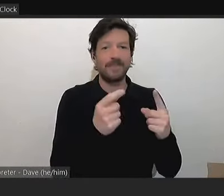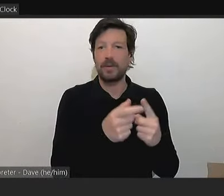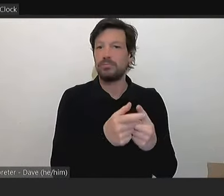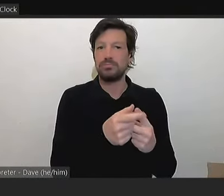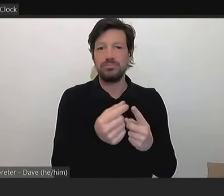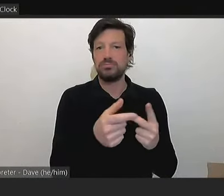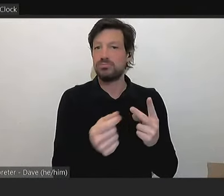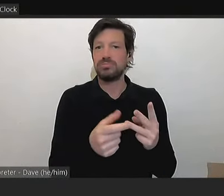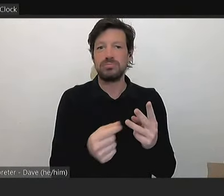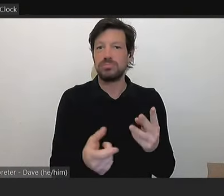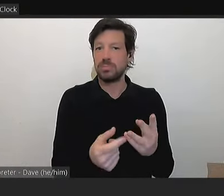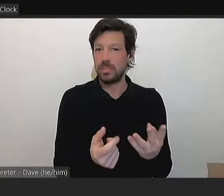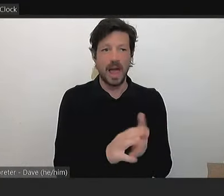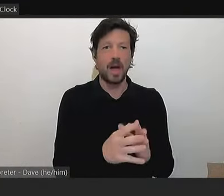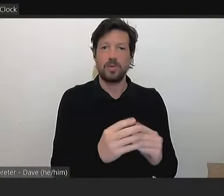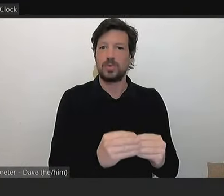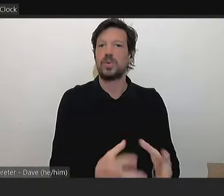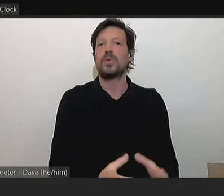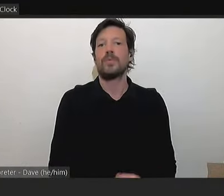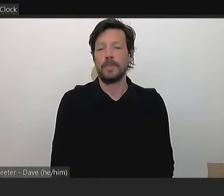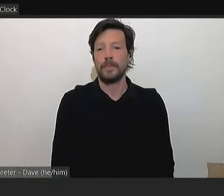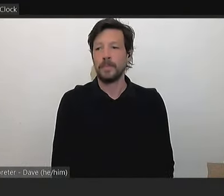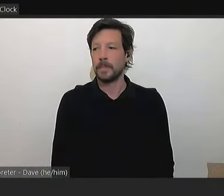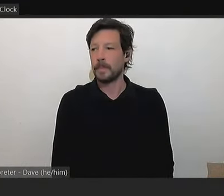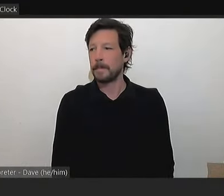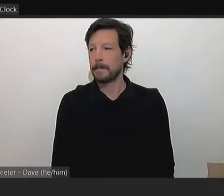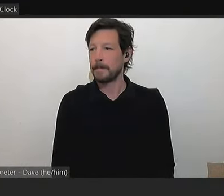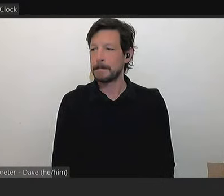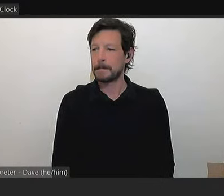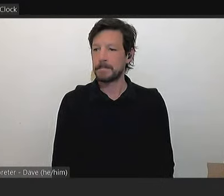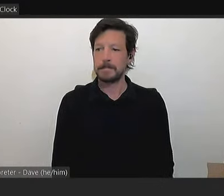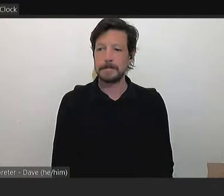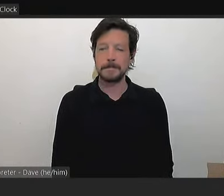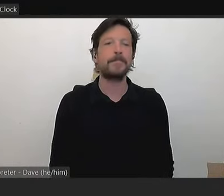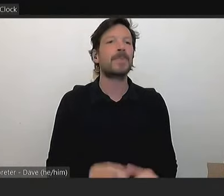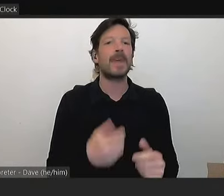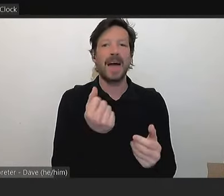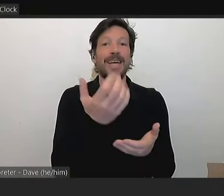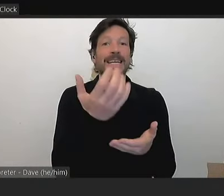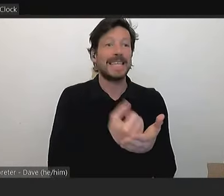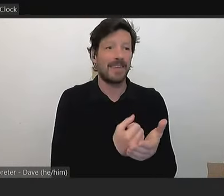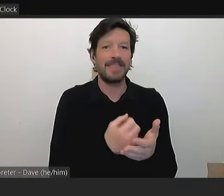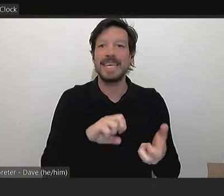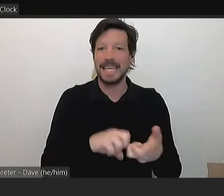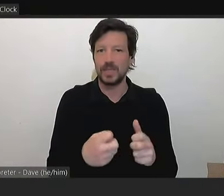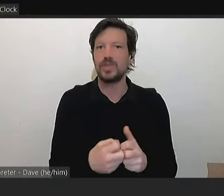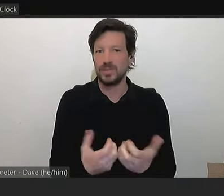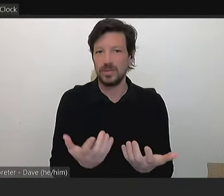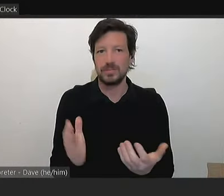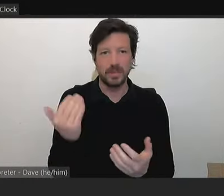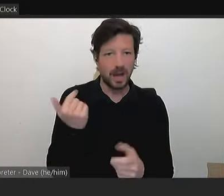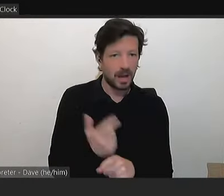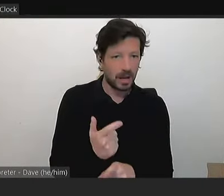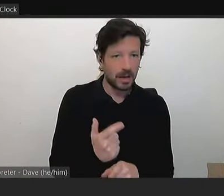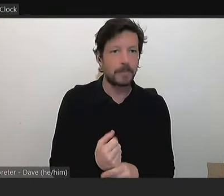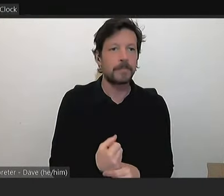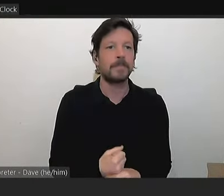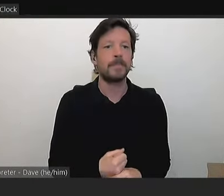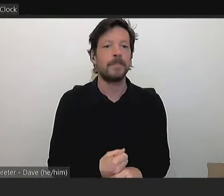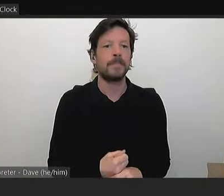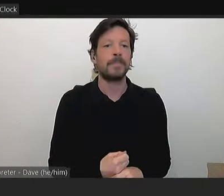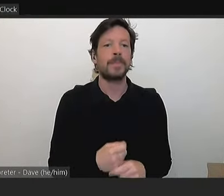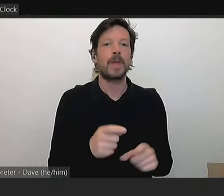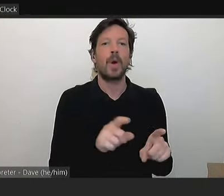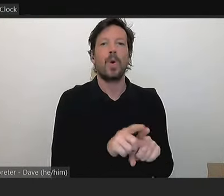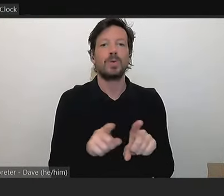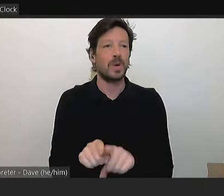the issue needs to be addressed there. There are safety issues that have been mentioned and also what needs to be considered that this is a club